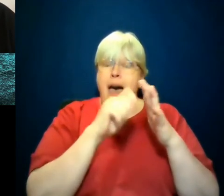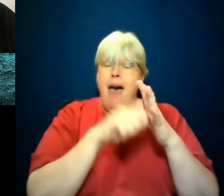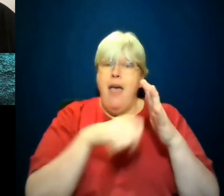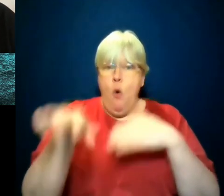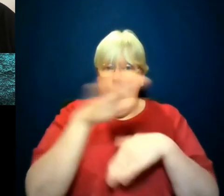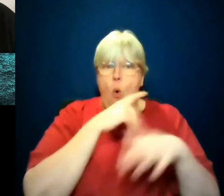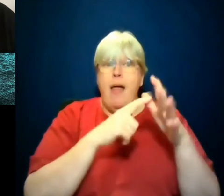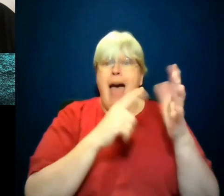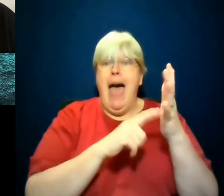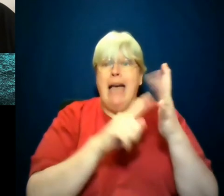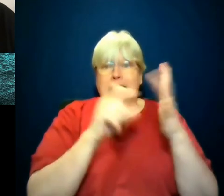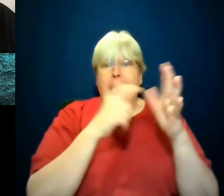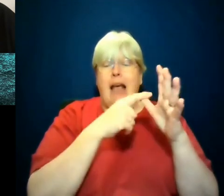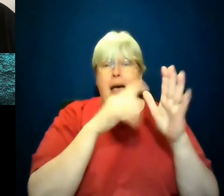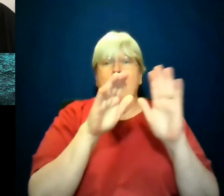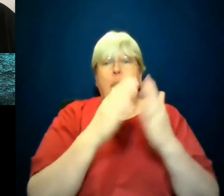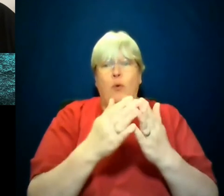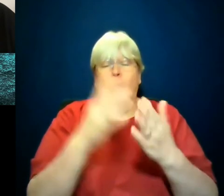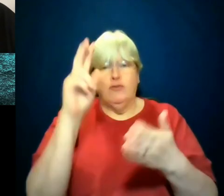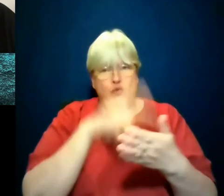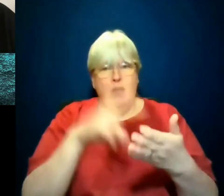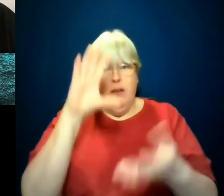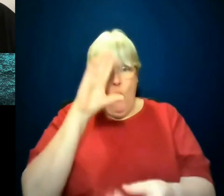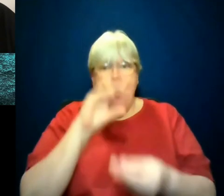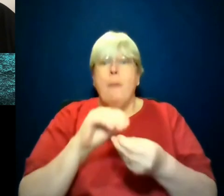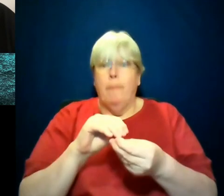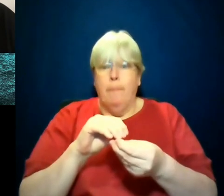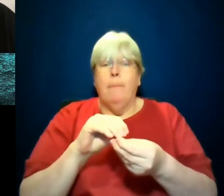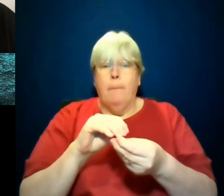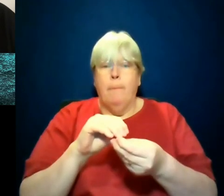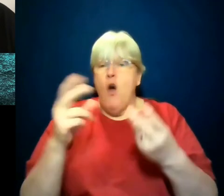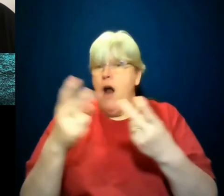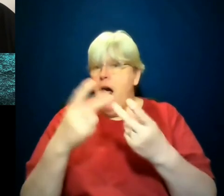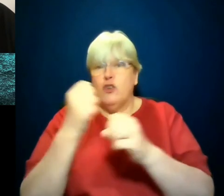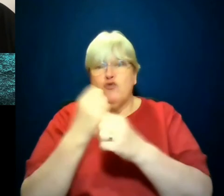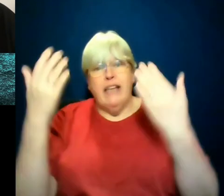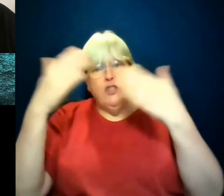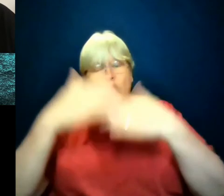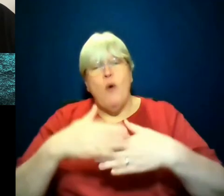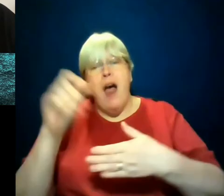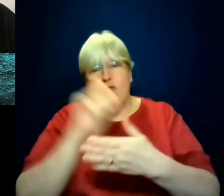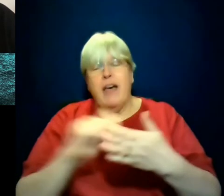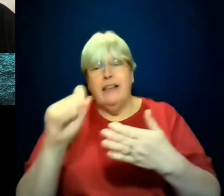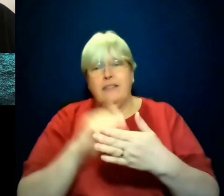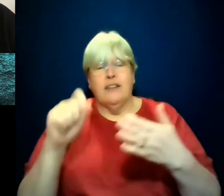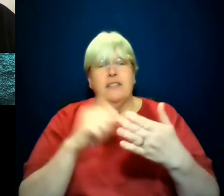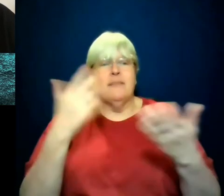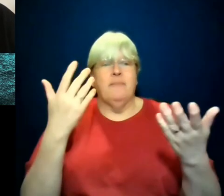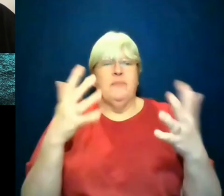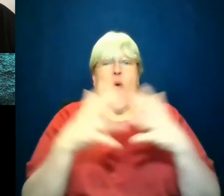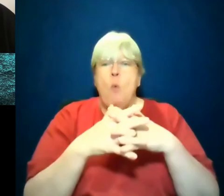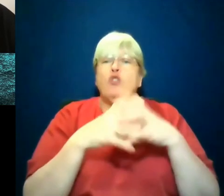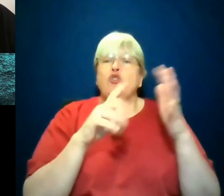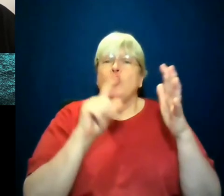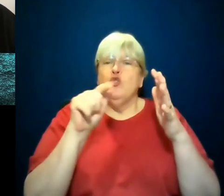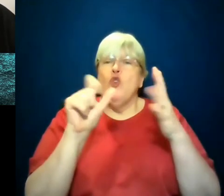Read them beginning to end. Or any of the other Granite Noir writers. Go to waterstones.com and there are links at the festival site.